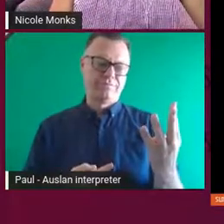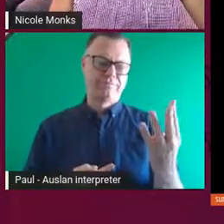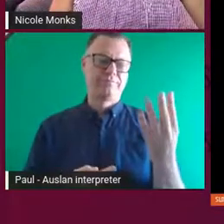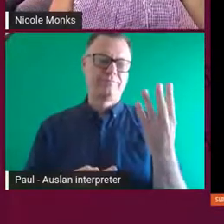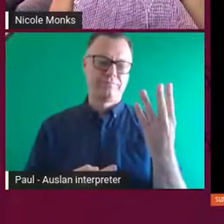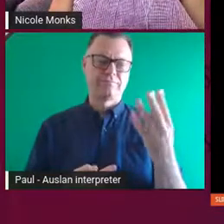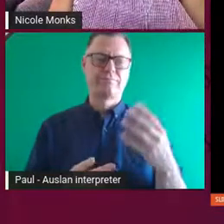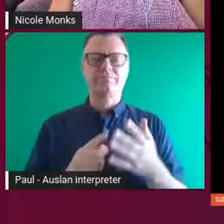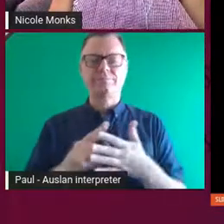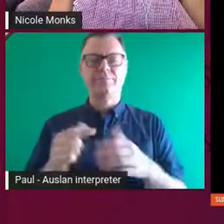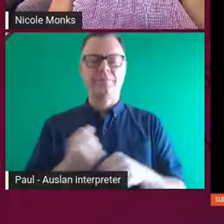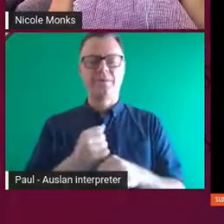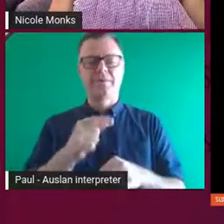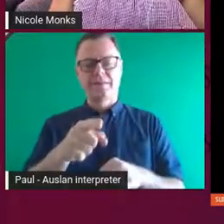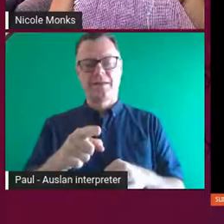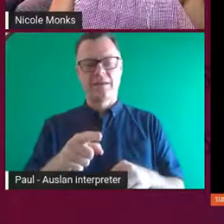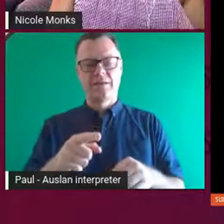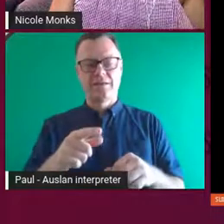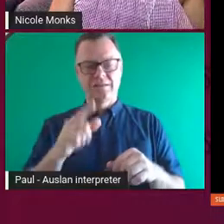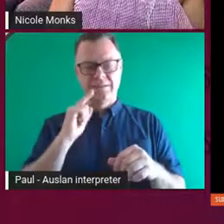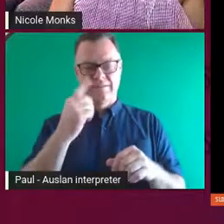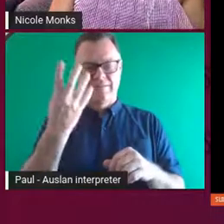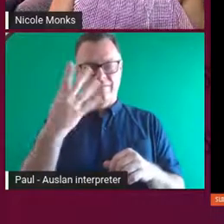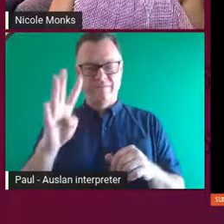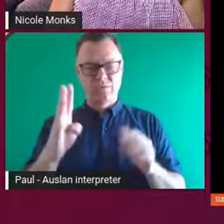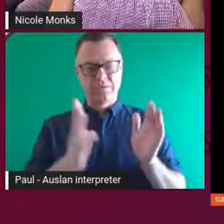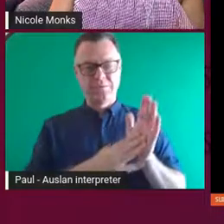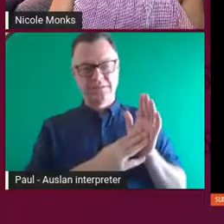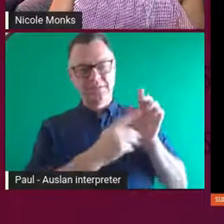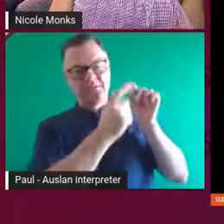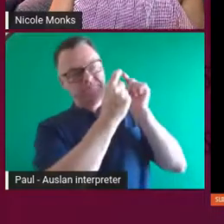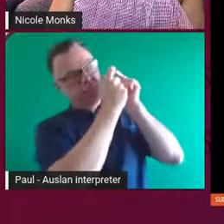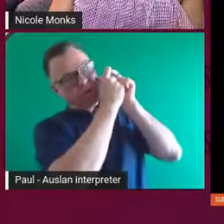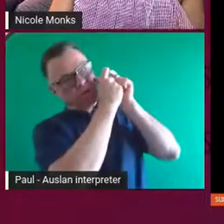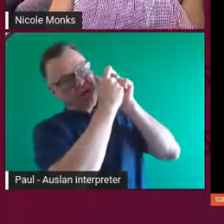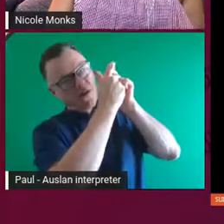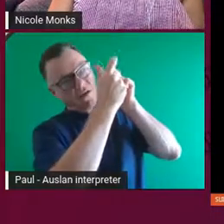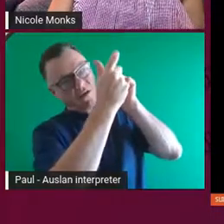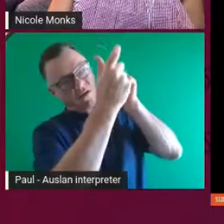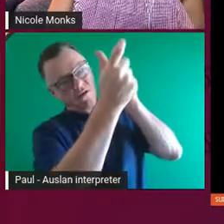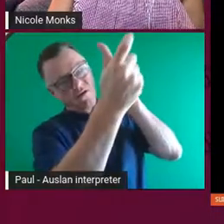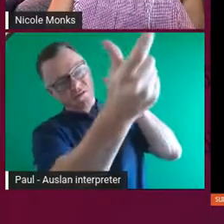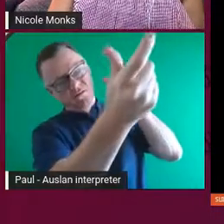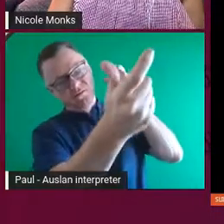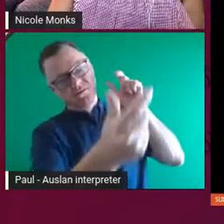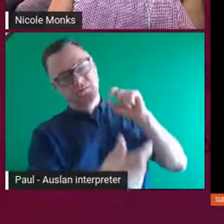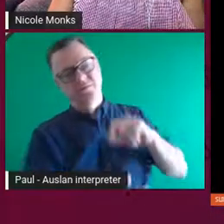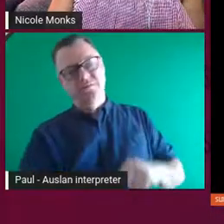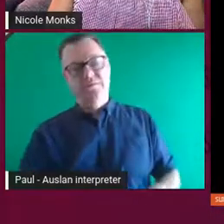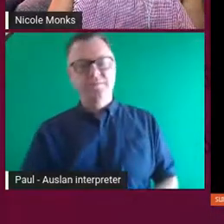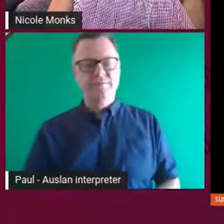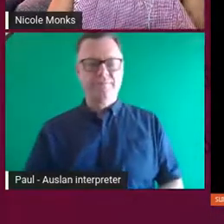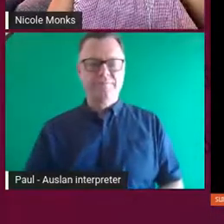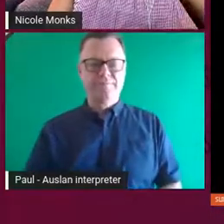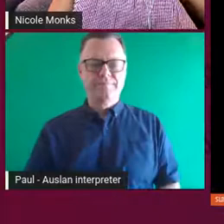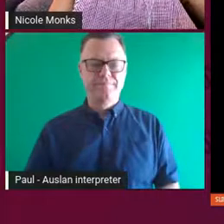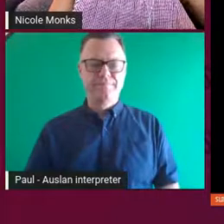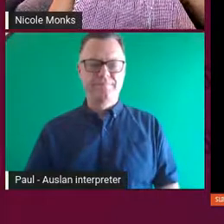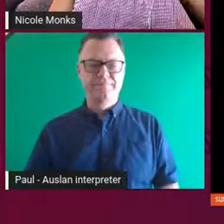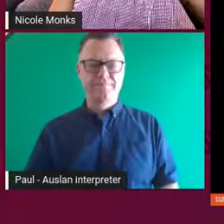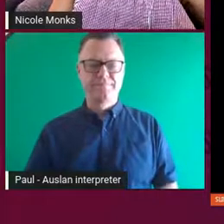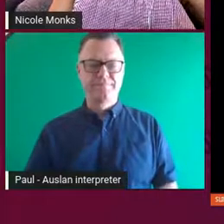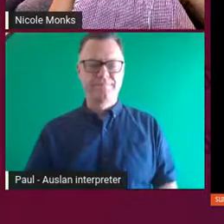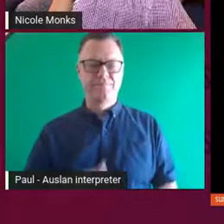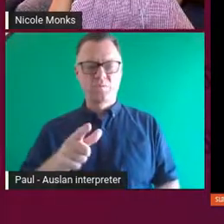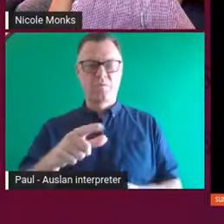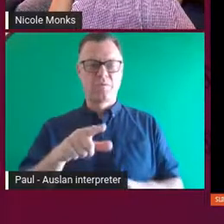which was about 40 metres long underneath the awning or, yeah, of the